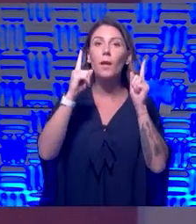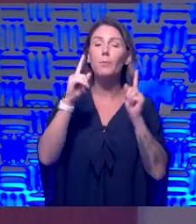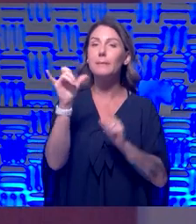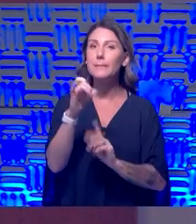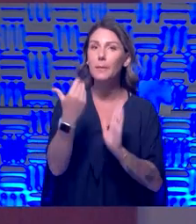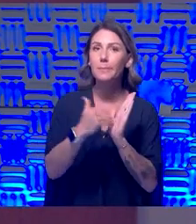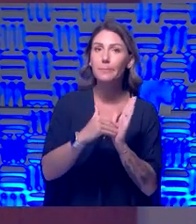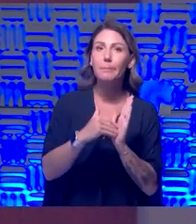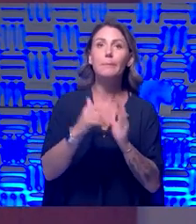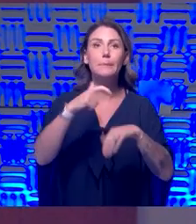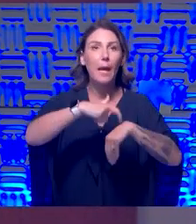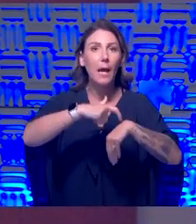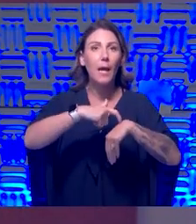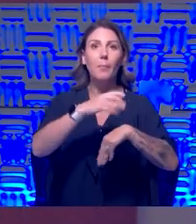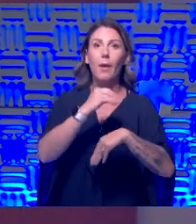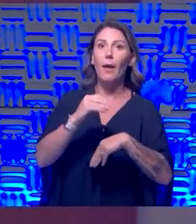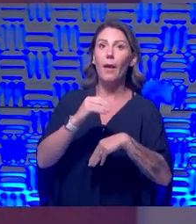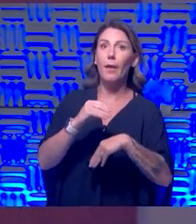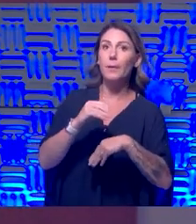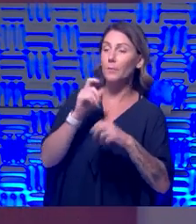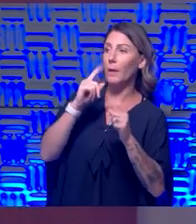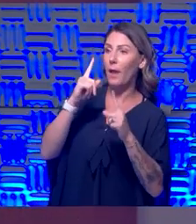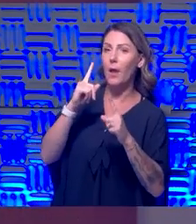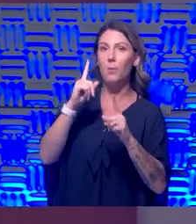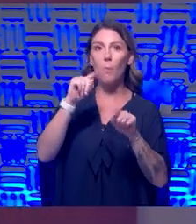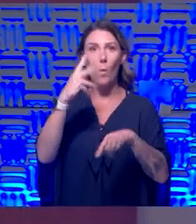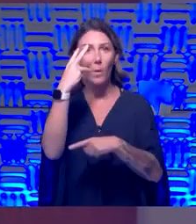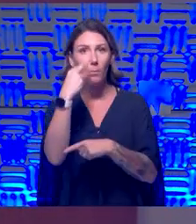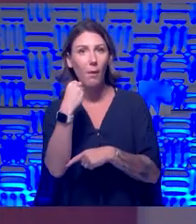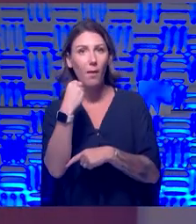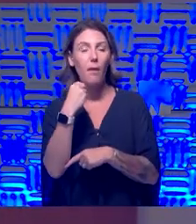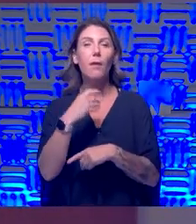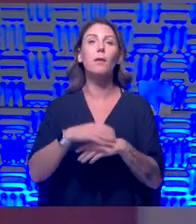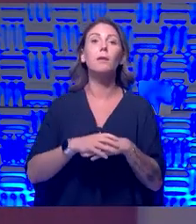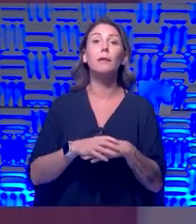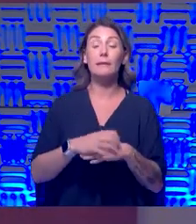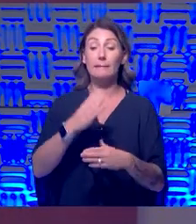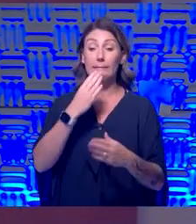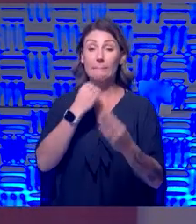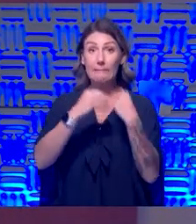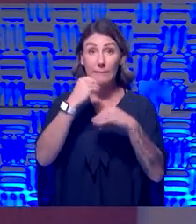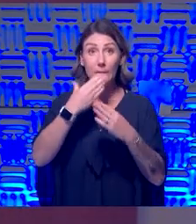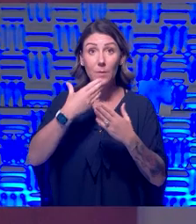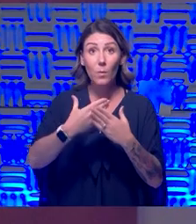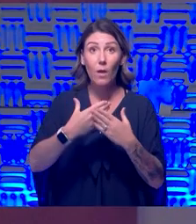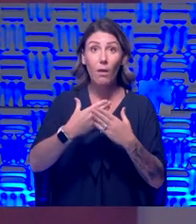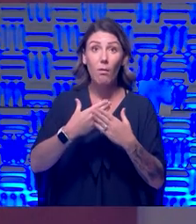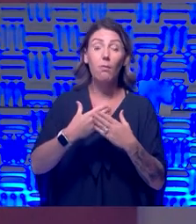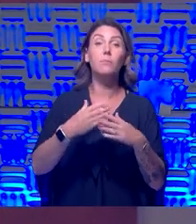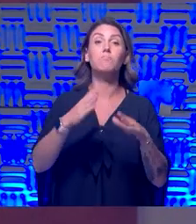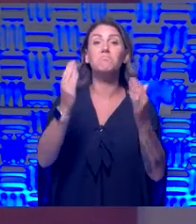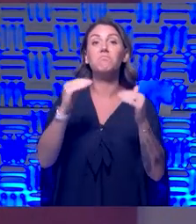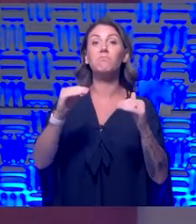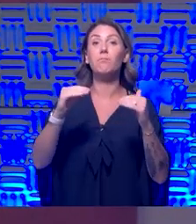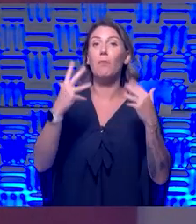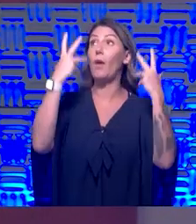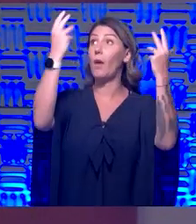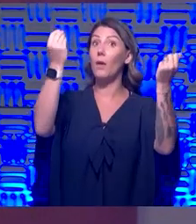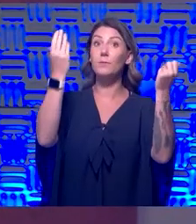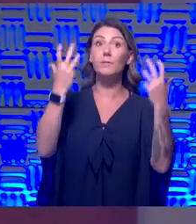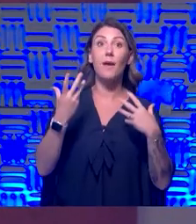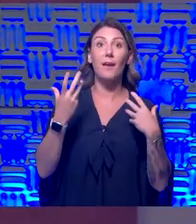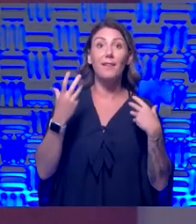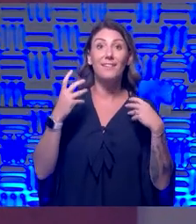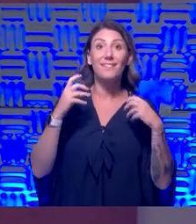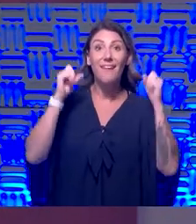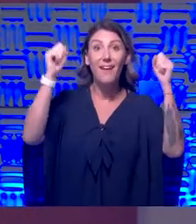go to bed at the same time, uh, eat well, um, exercise, get outside and exercise, um, and then keep your